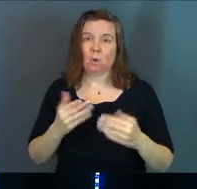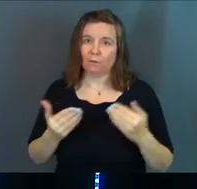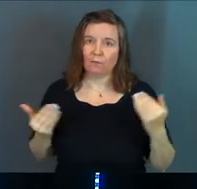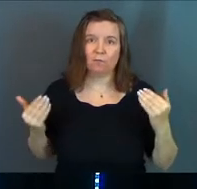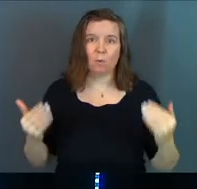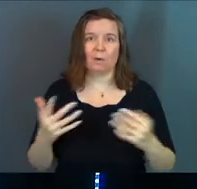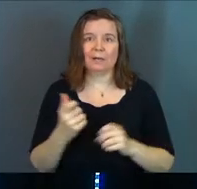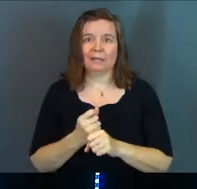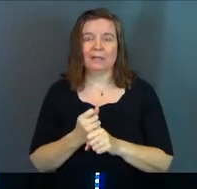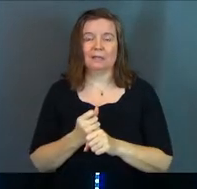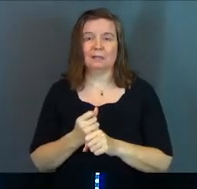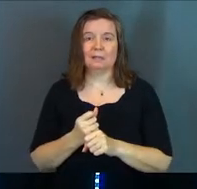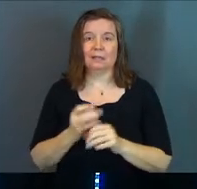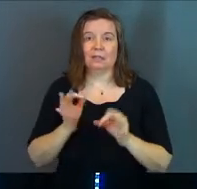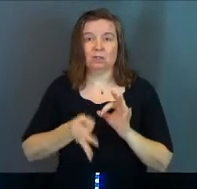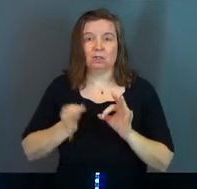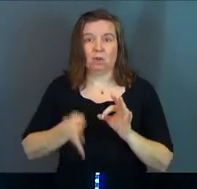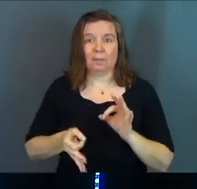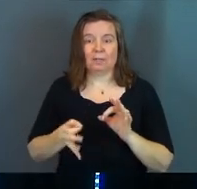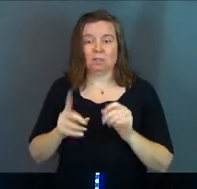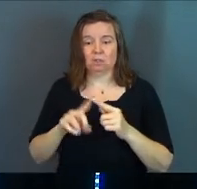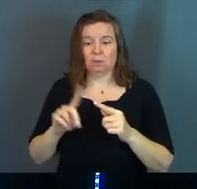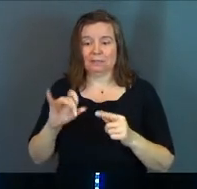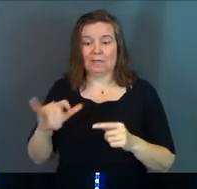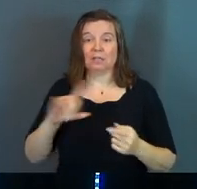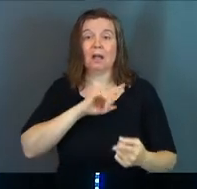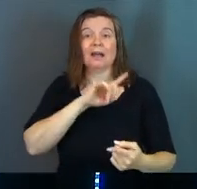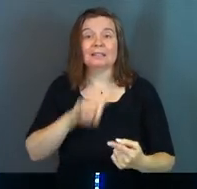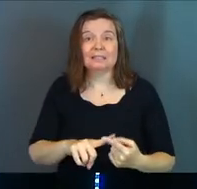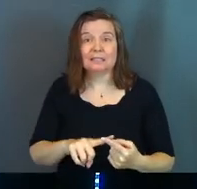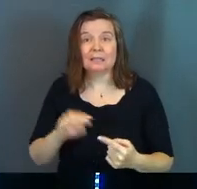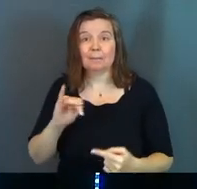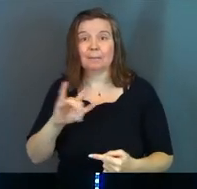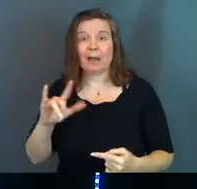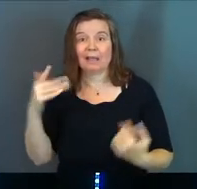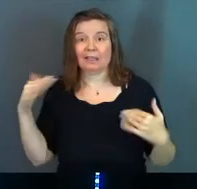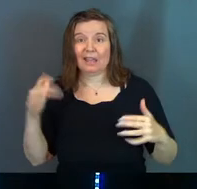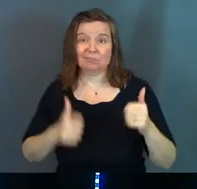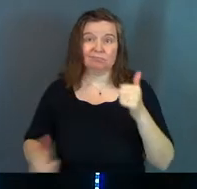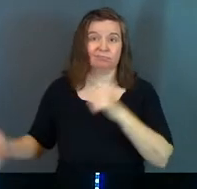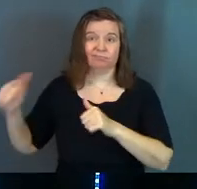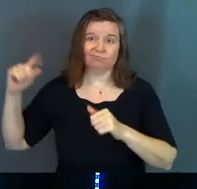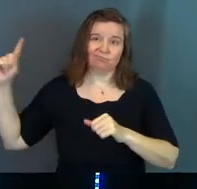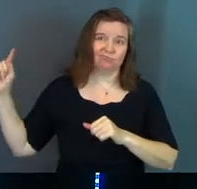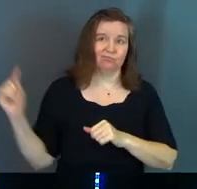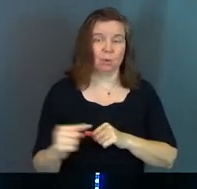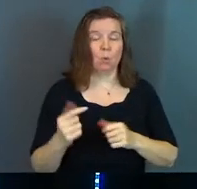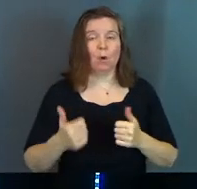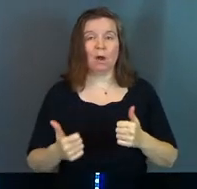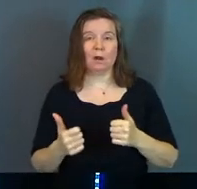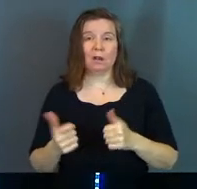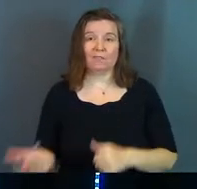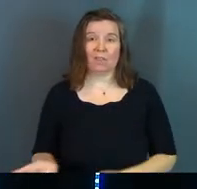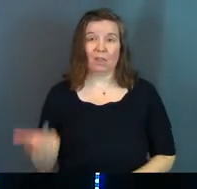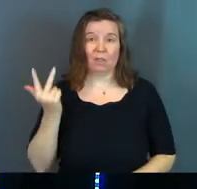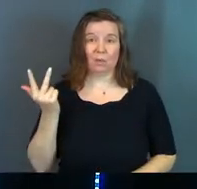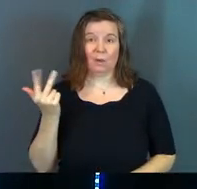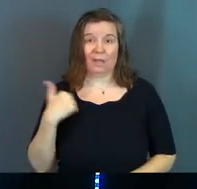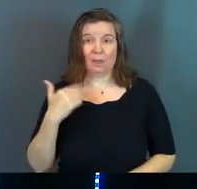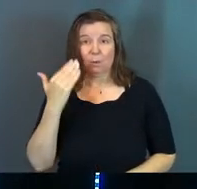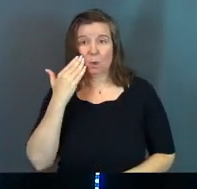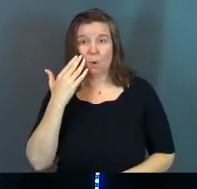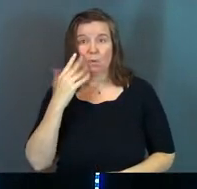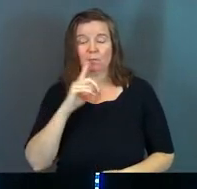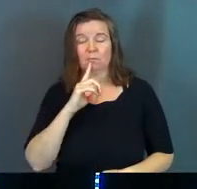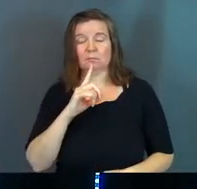forward and get the, get the interpretation to Daniel until Michael, the archangel, which is one of the three that we